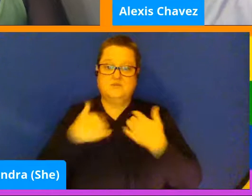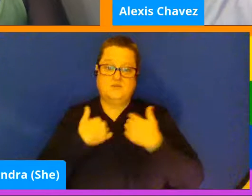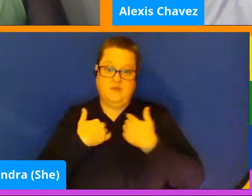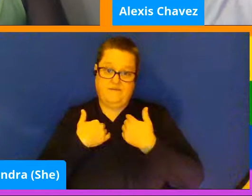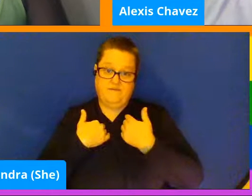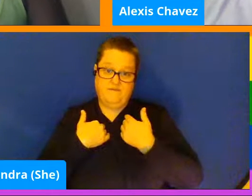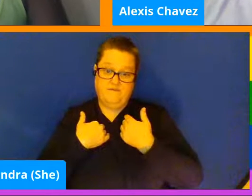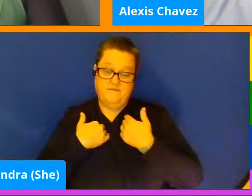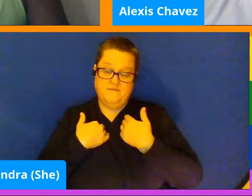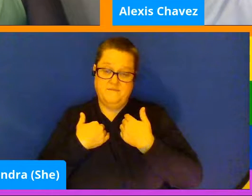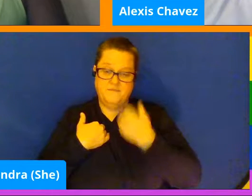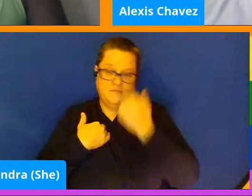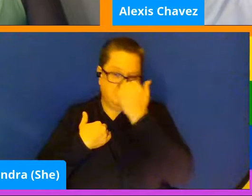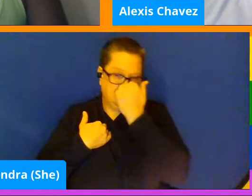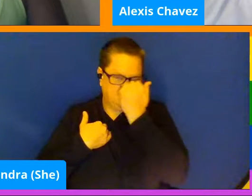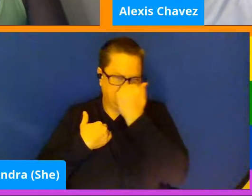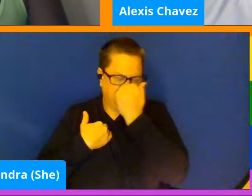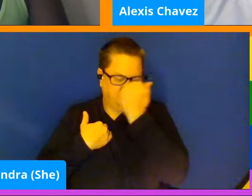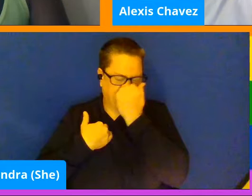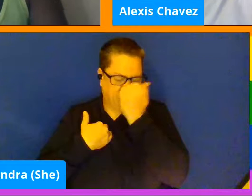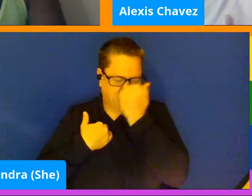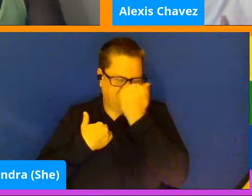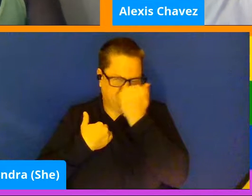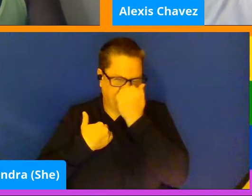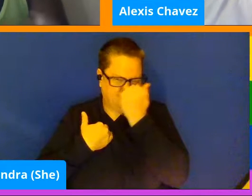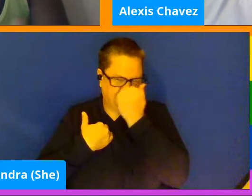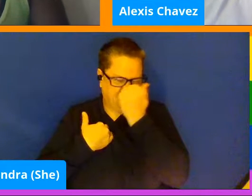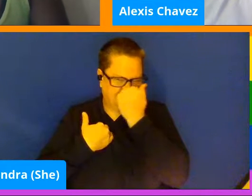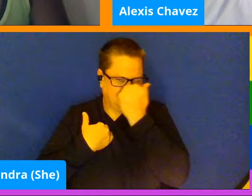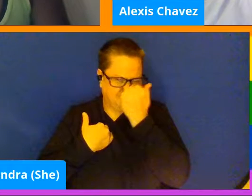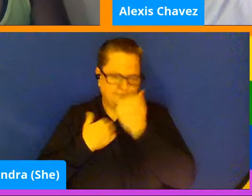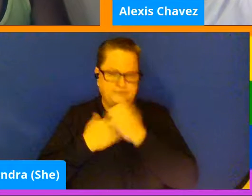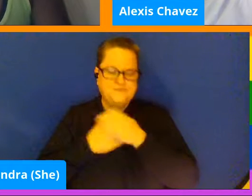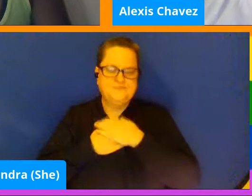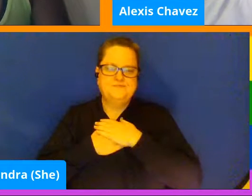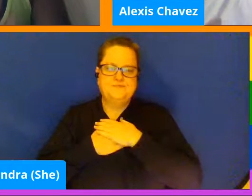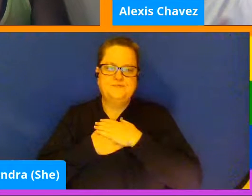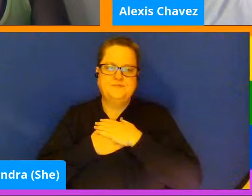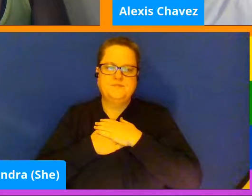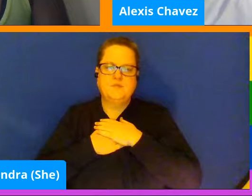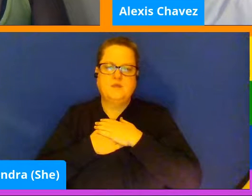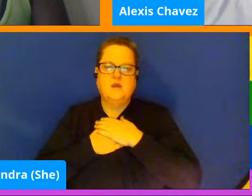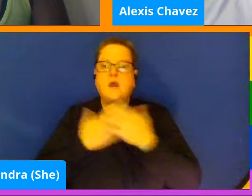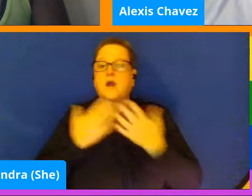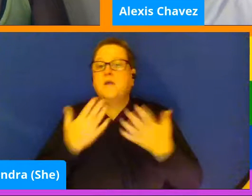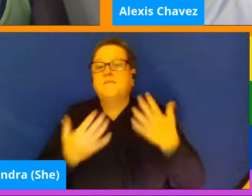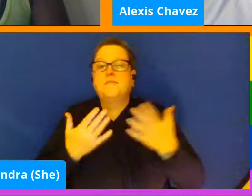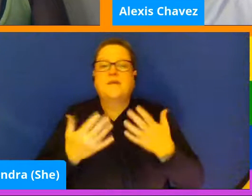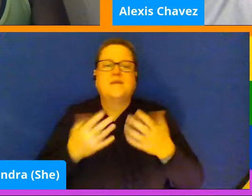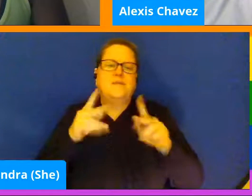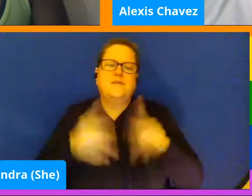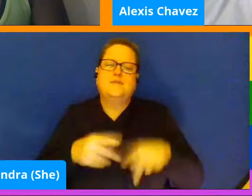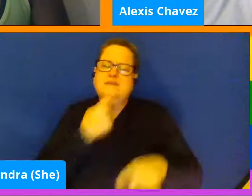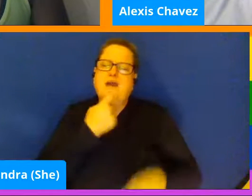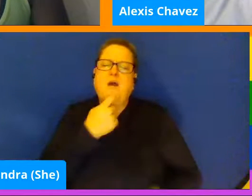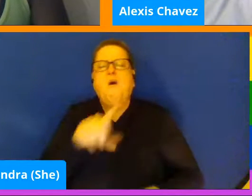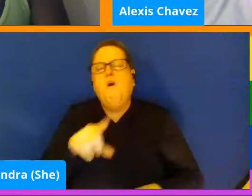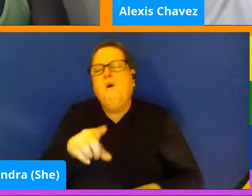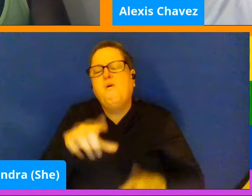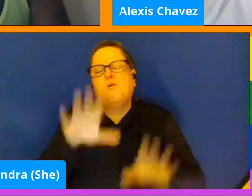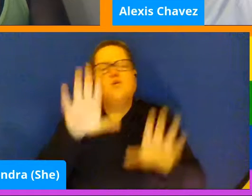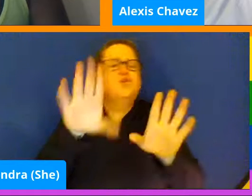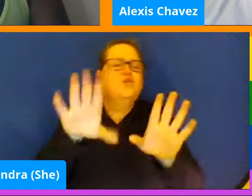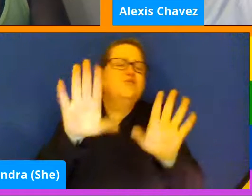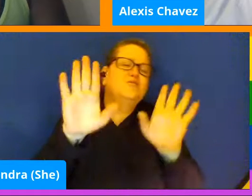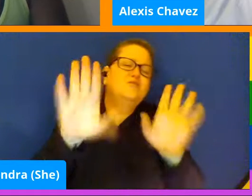easy for somebody else to say, oh, well, just go on a run or just go to the gym or something